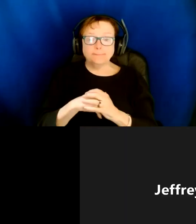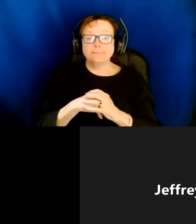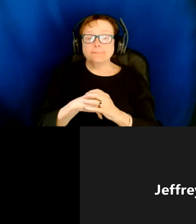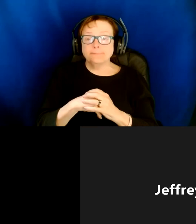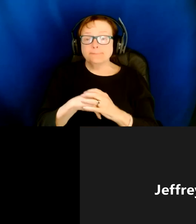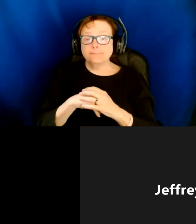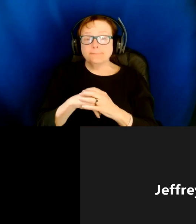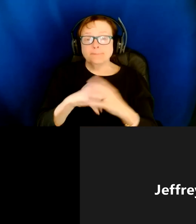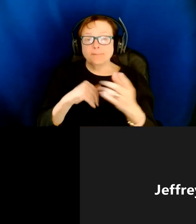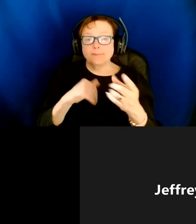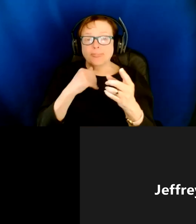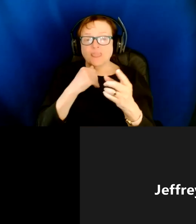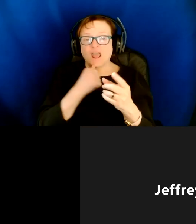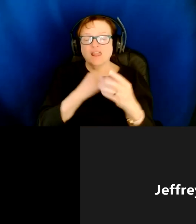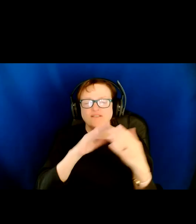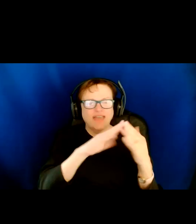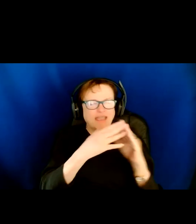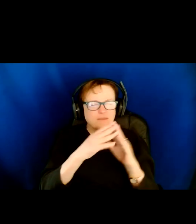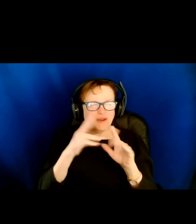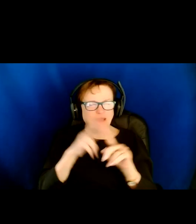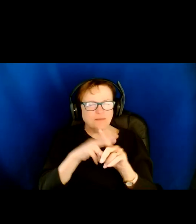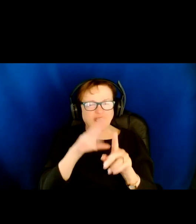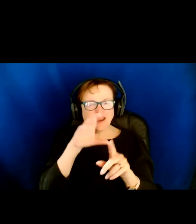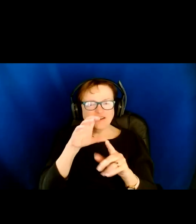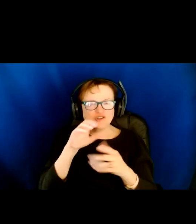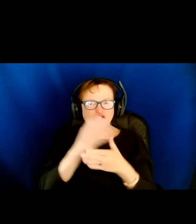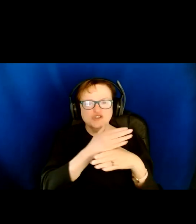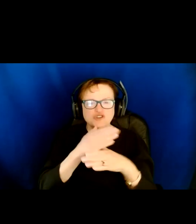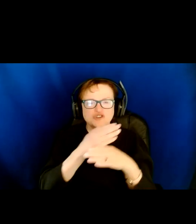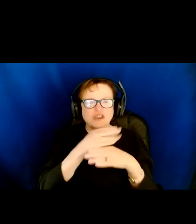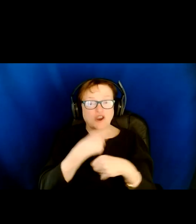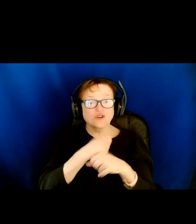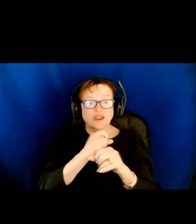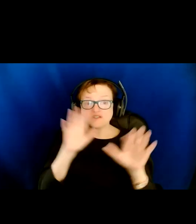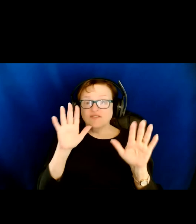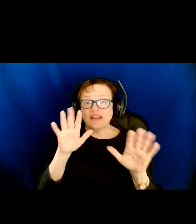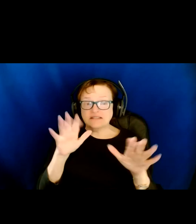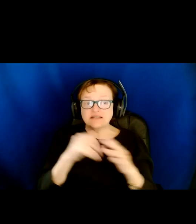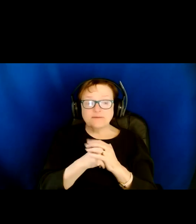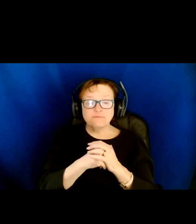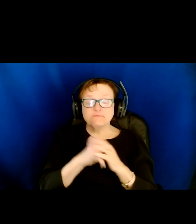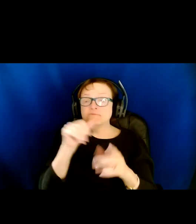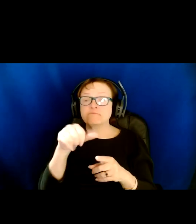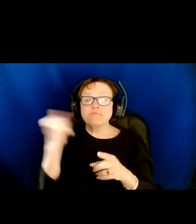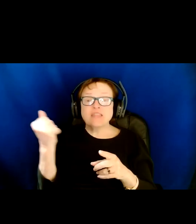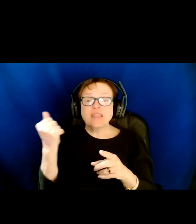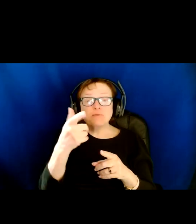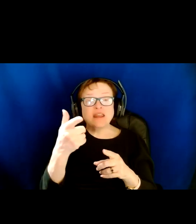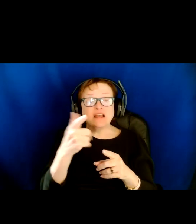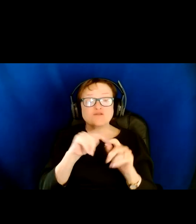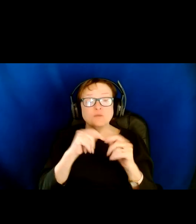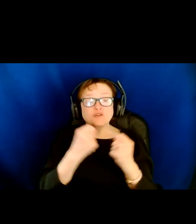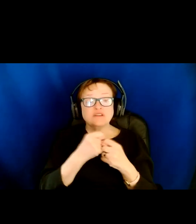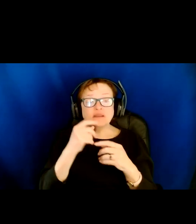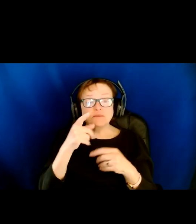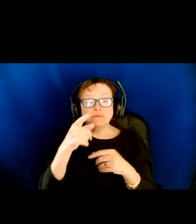I love that community application and some of that co-creation piece too. That's fantastic. So anyone else from your team want to jump in?